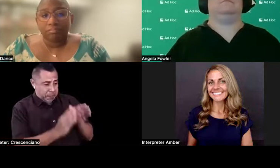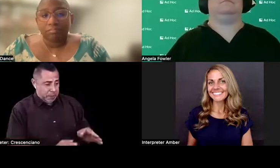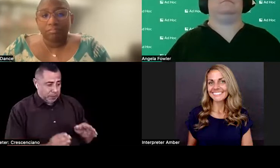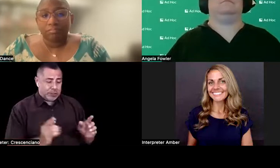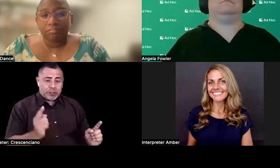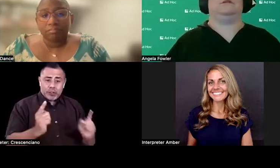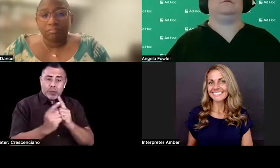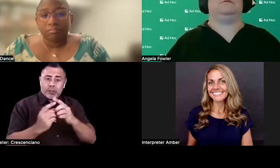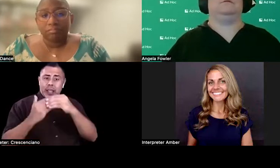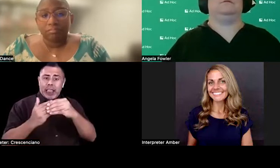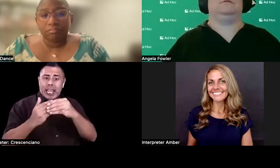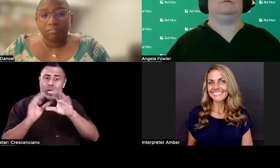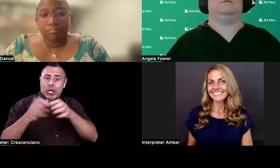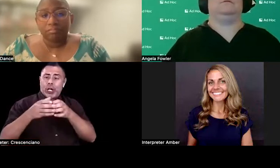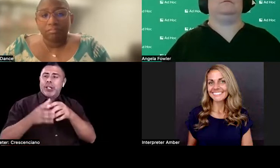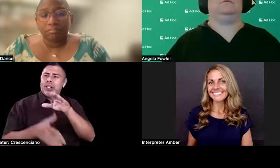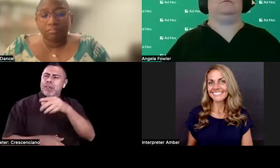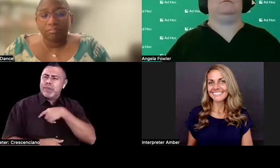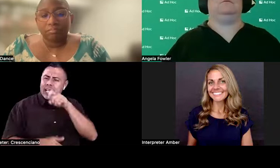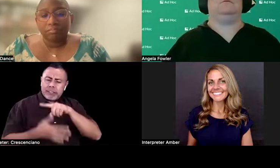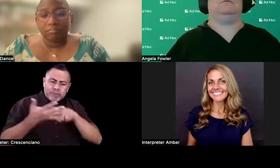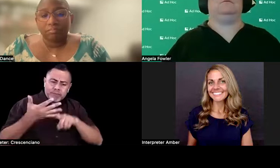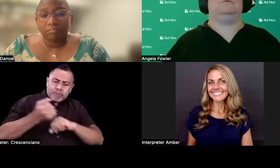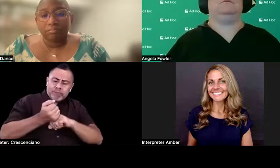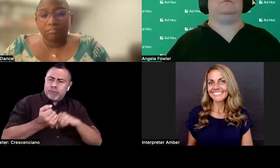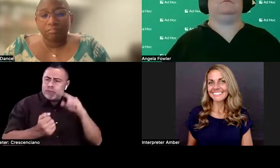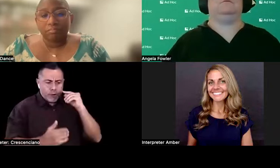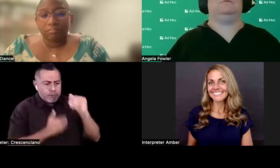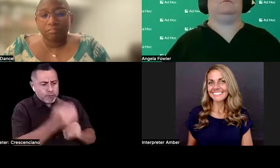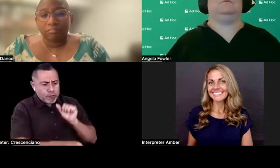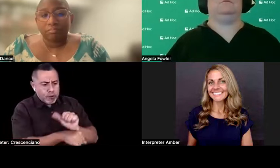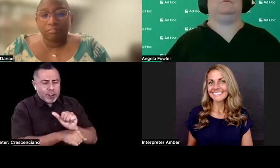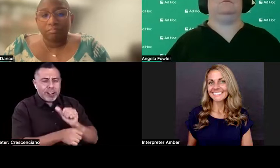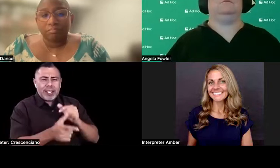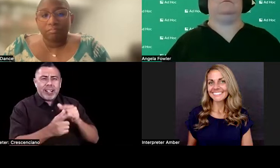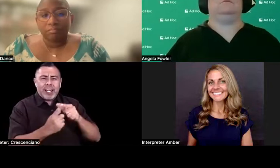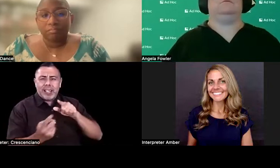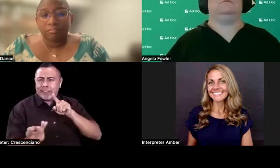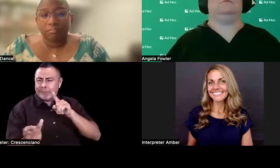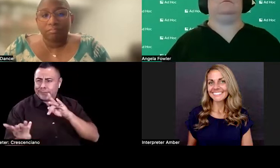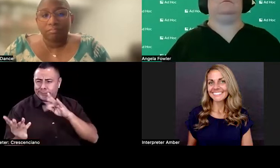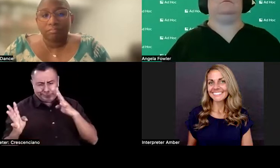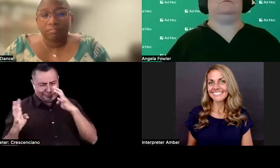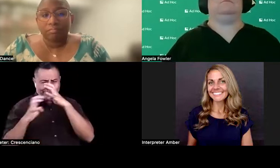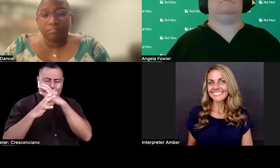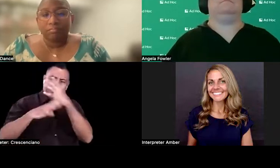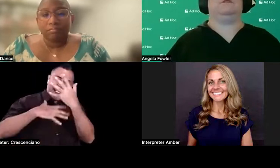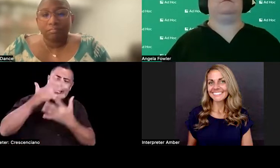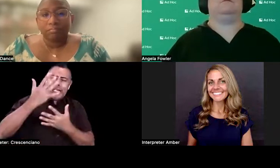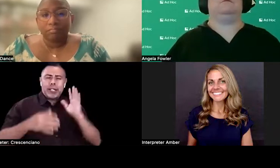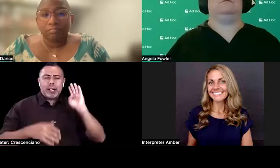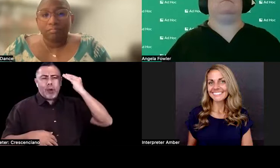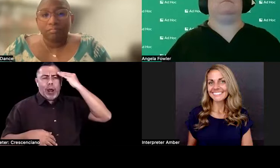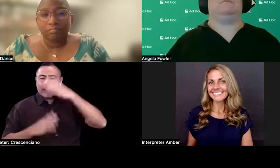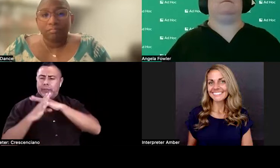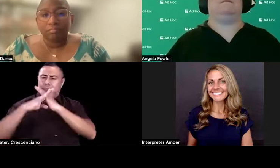rears its ugly head and you end up hitting this wall of trying to prove yourself in micro ways that most people don't have to. And,